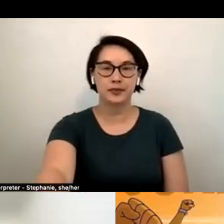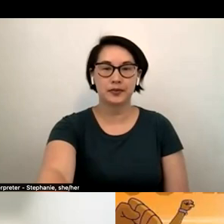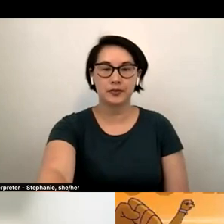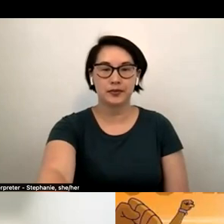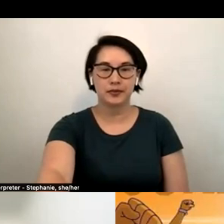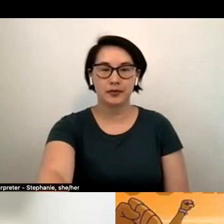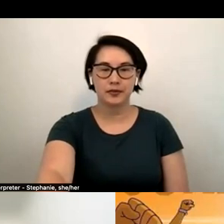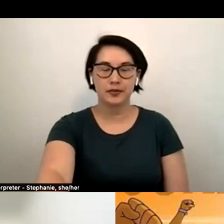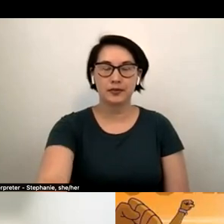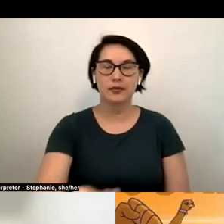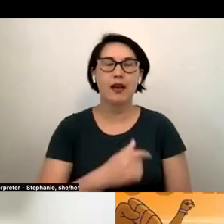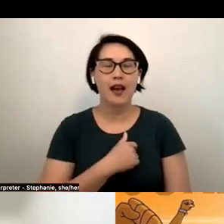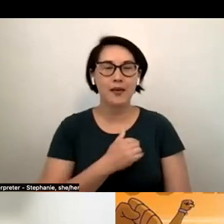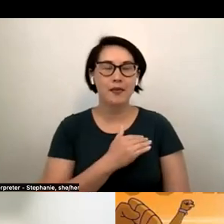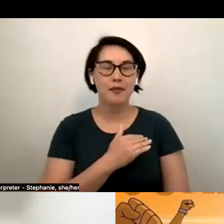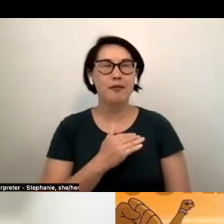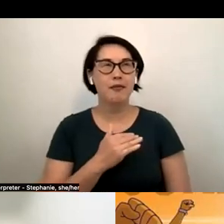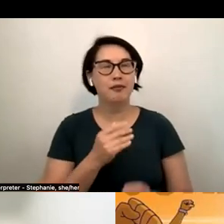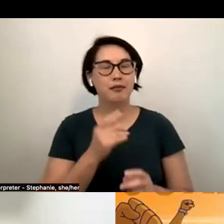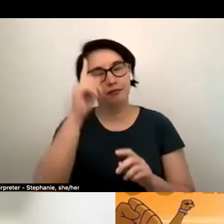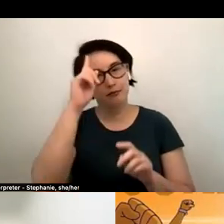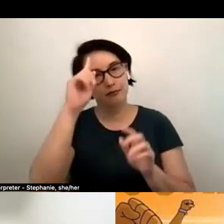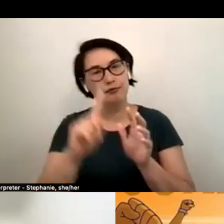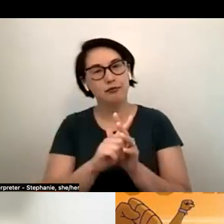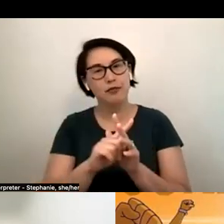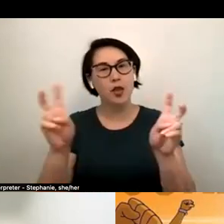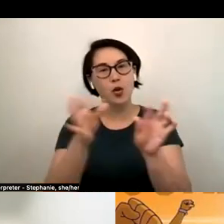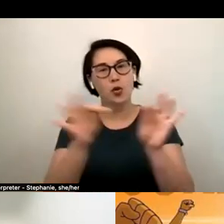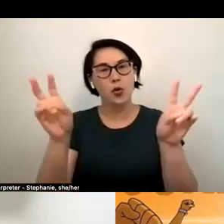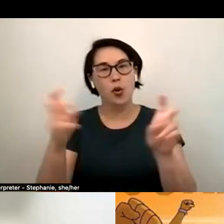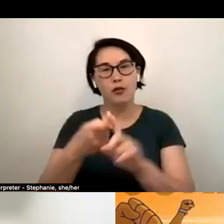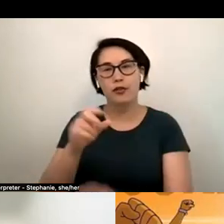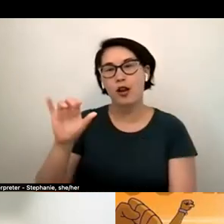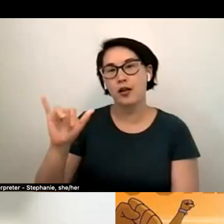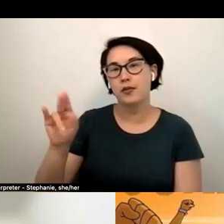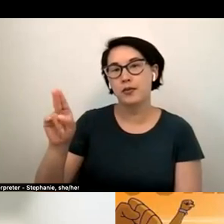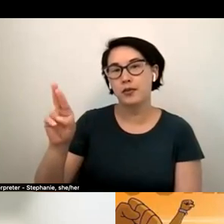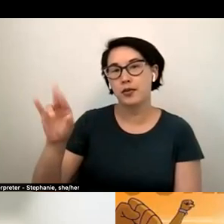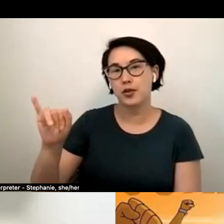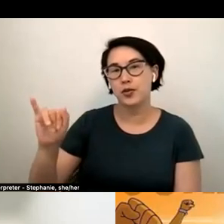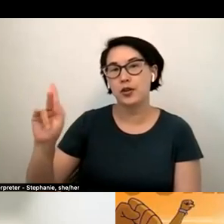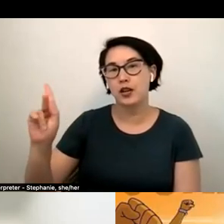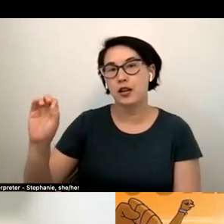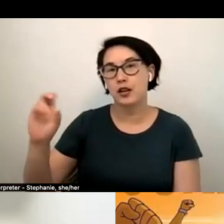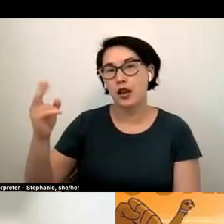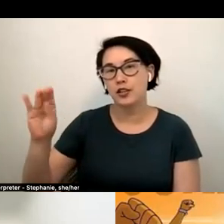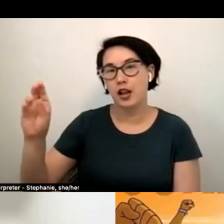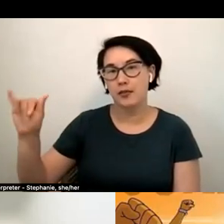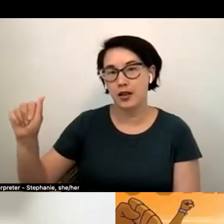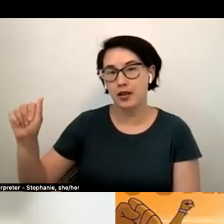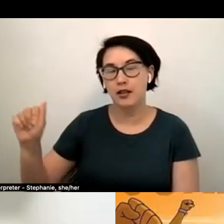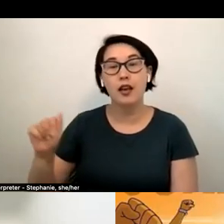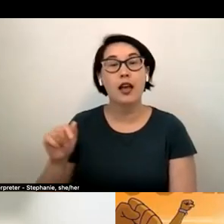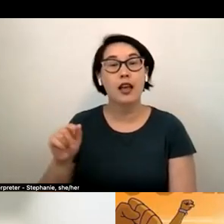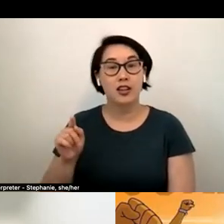from yuri kachiyama as she was holding malcolm x's head